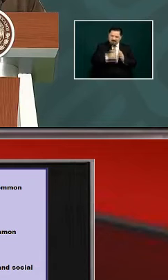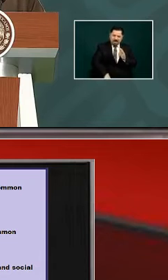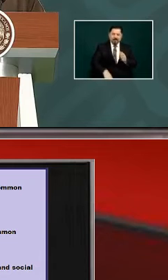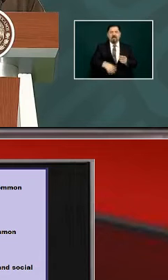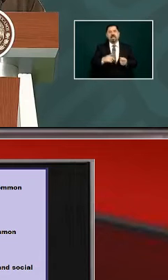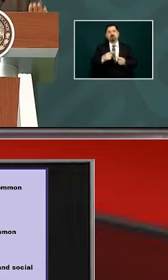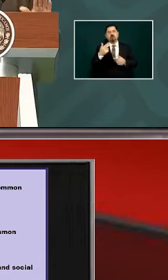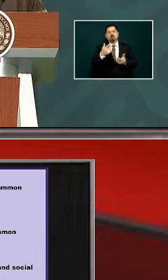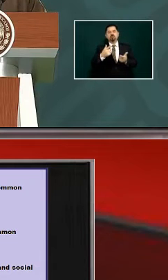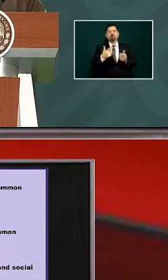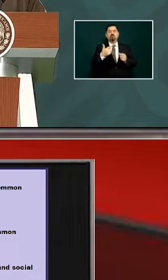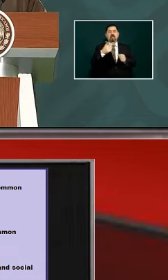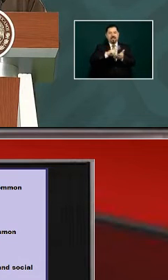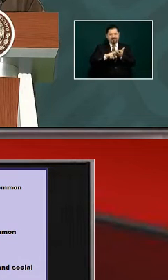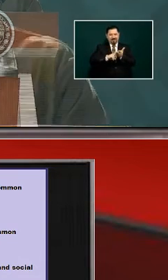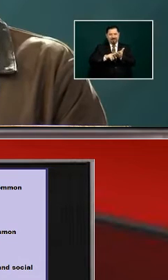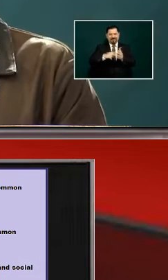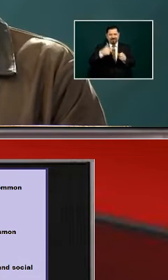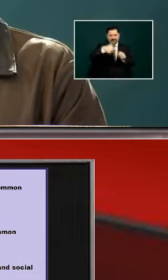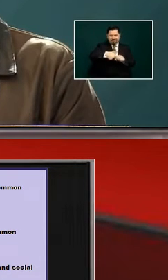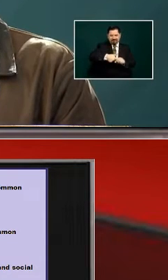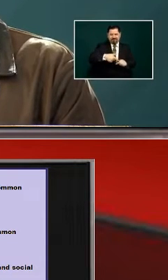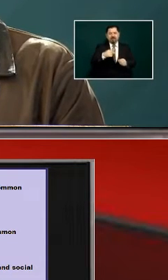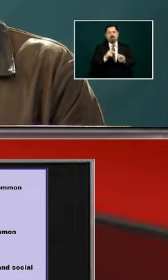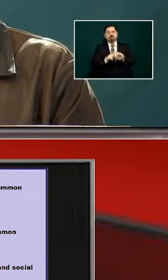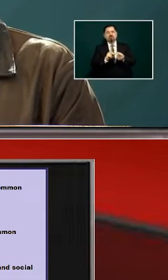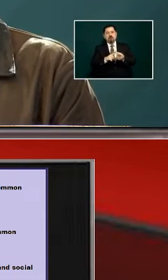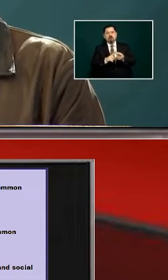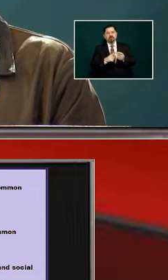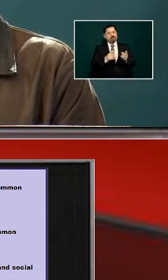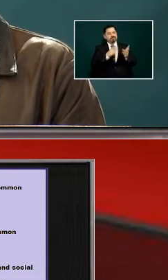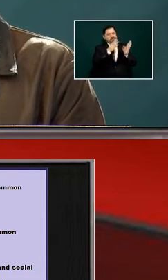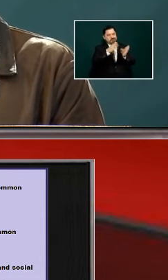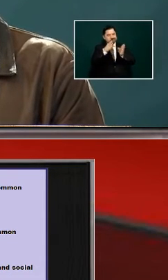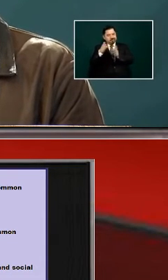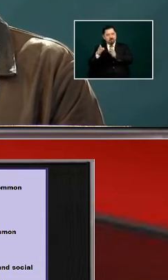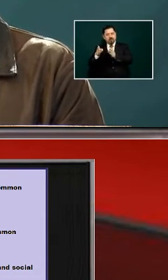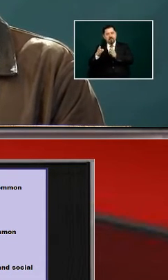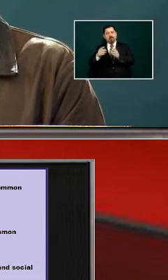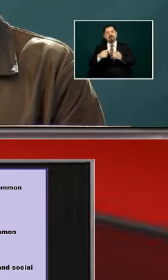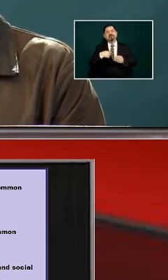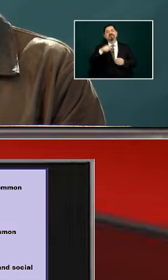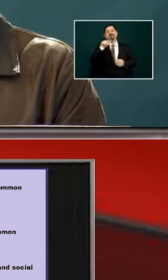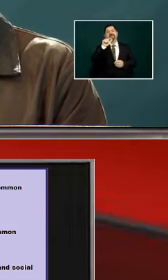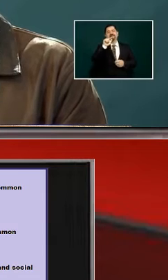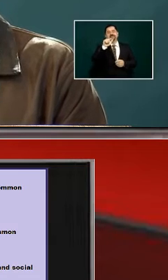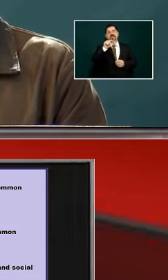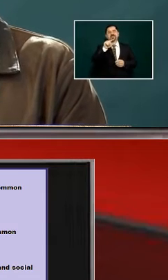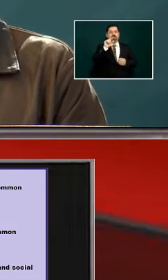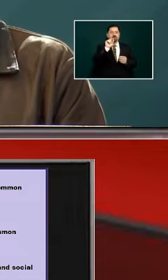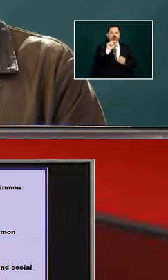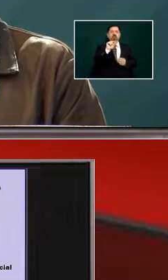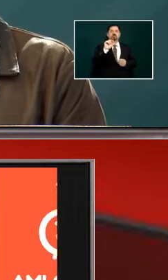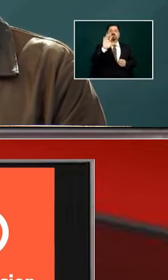that they have for notifying when they suspect that there is criminal uh